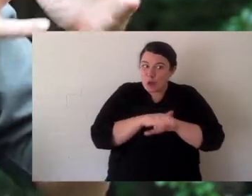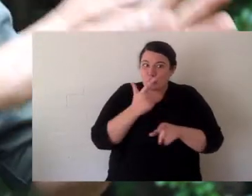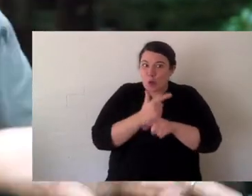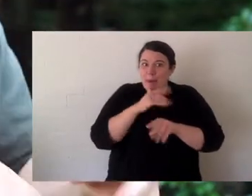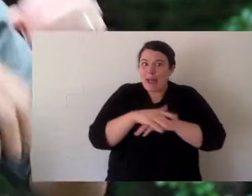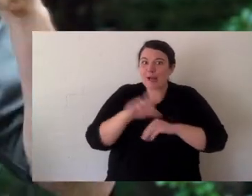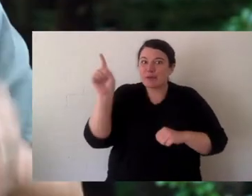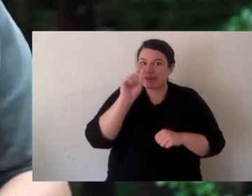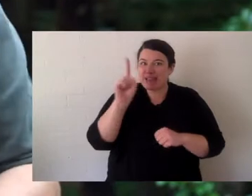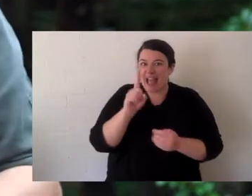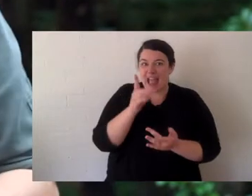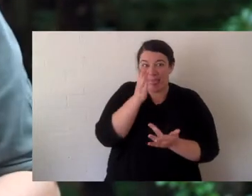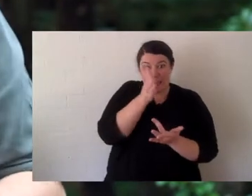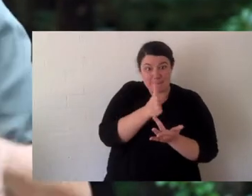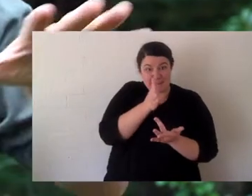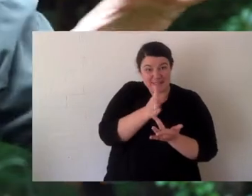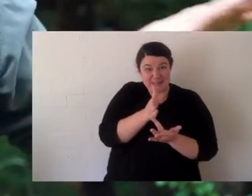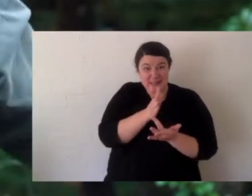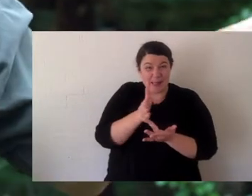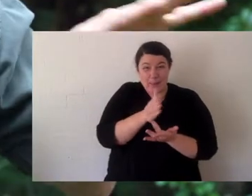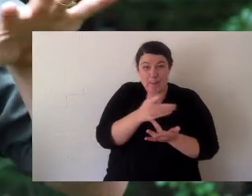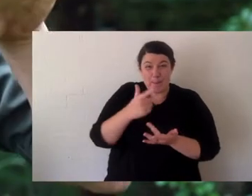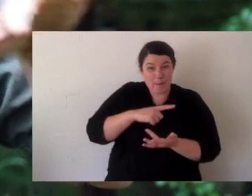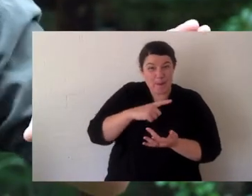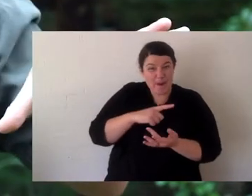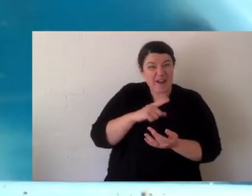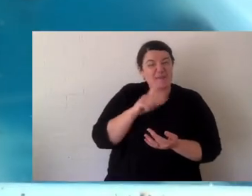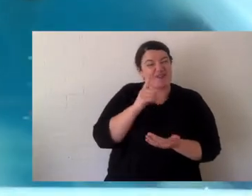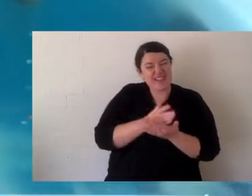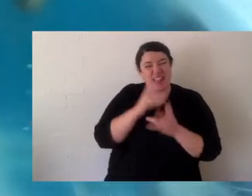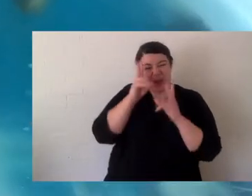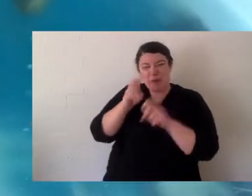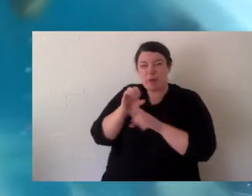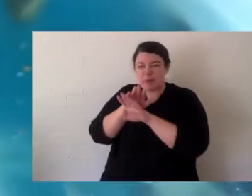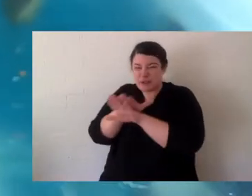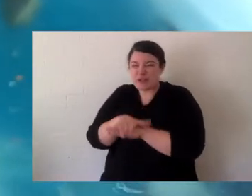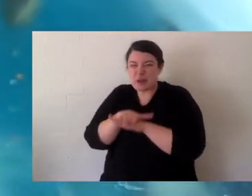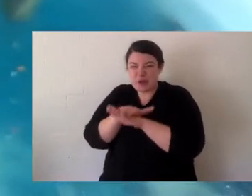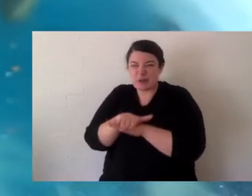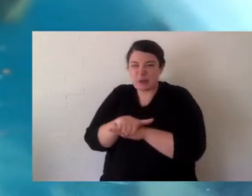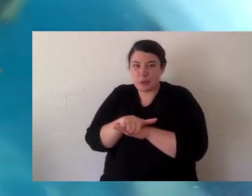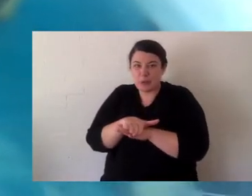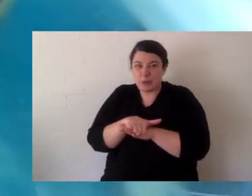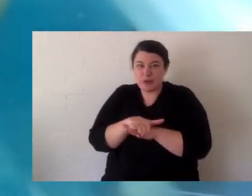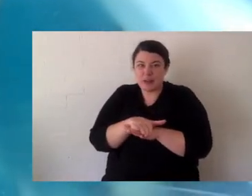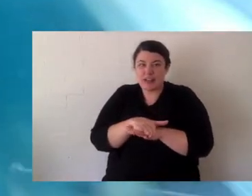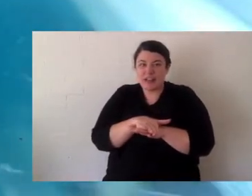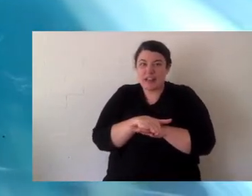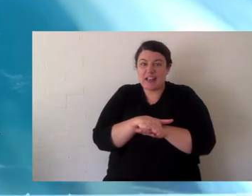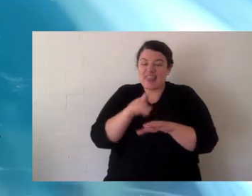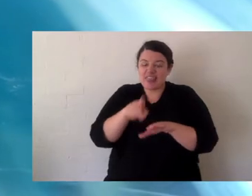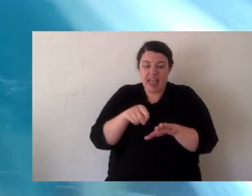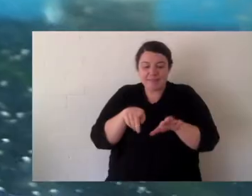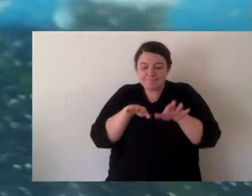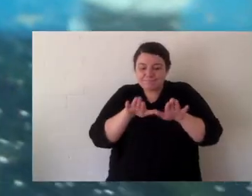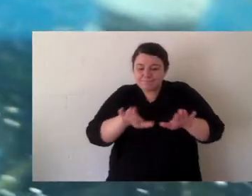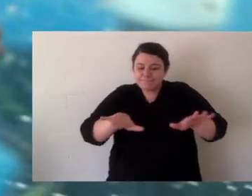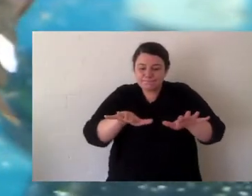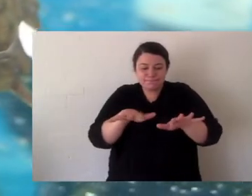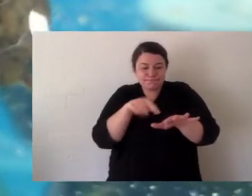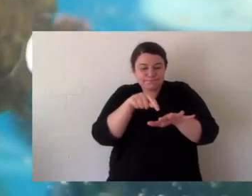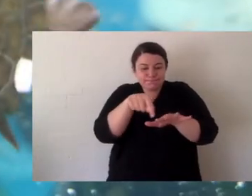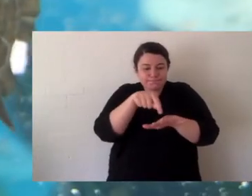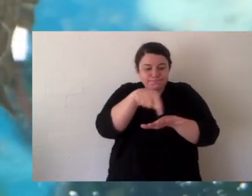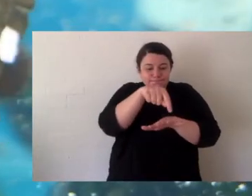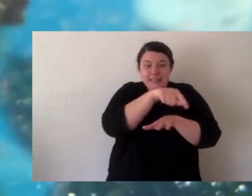are called turtles and they do live in the water and whilst they don't have flippers their feet are still webbed like a duck. So that's why they're